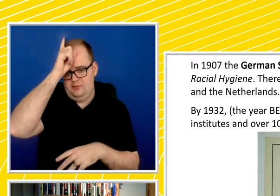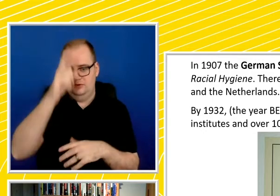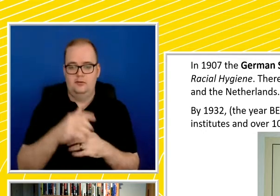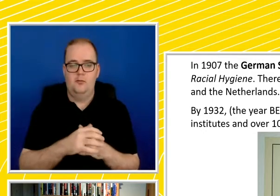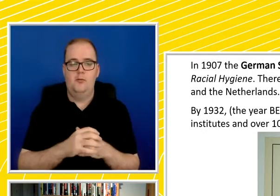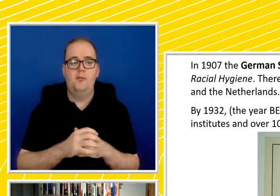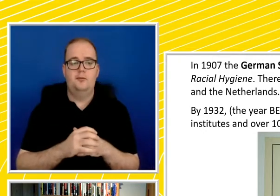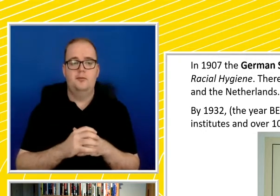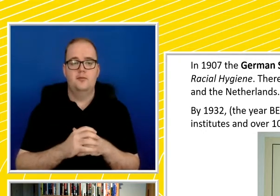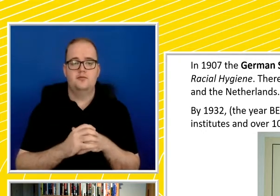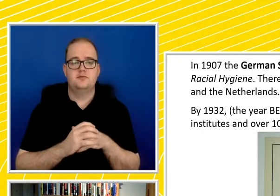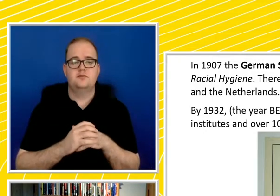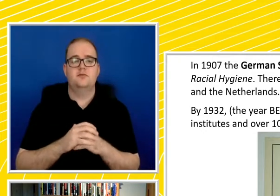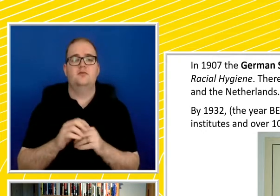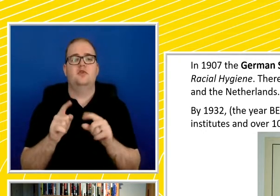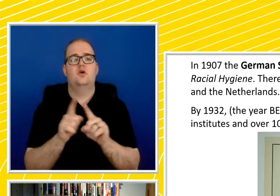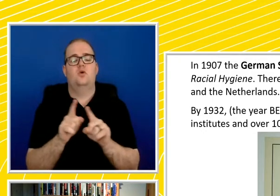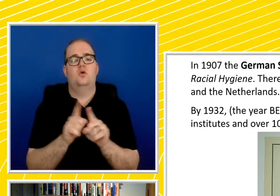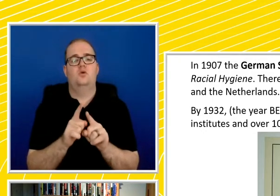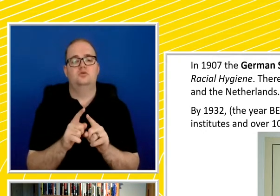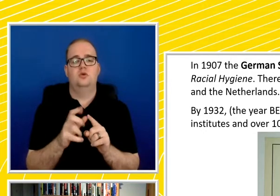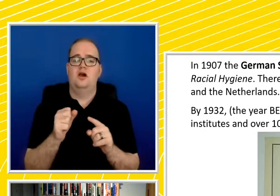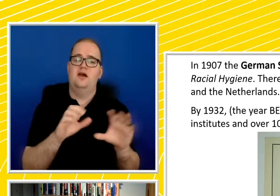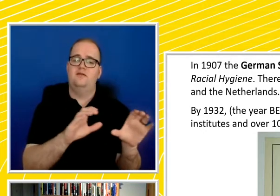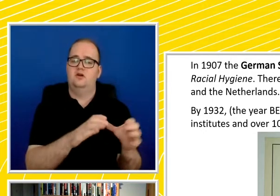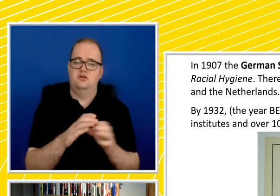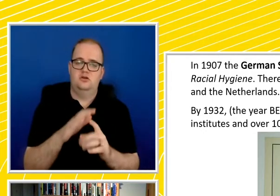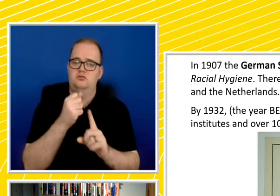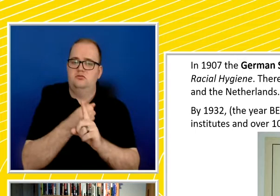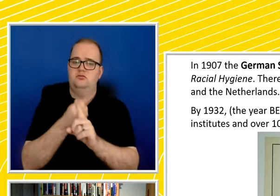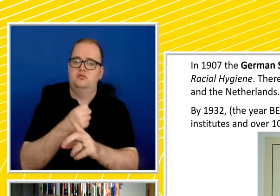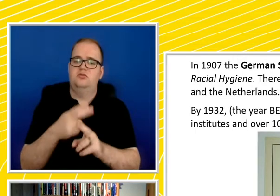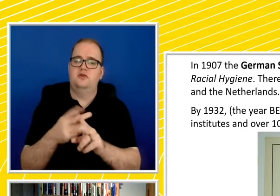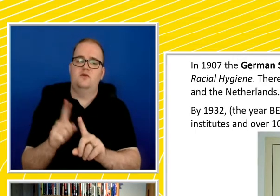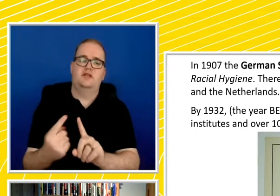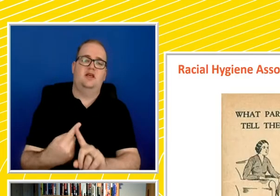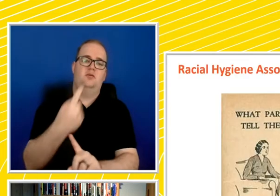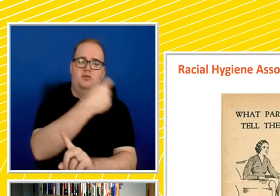promoting the same racist rhetoric that he formulated.